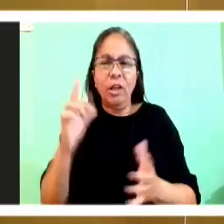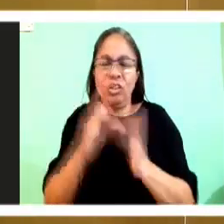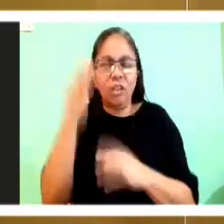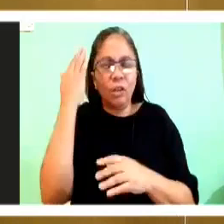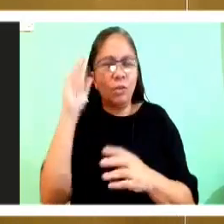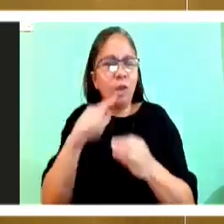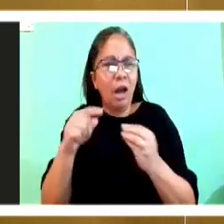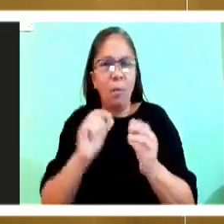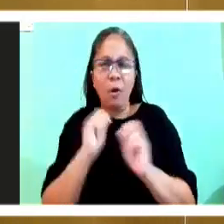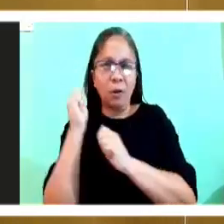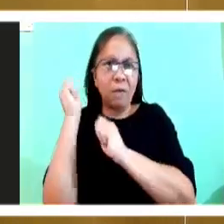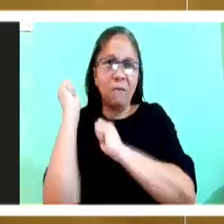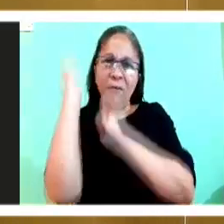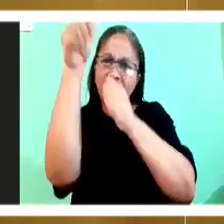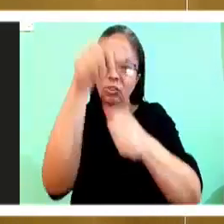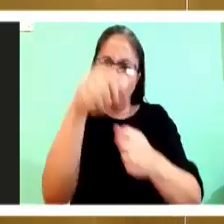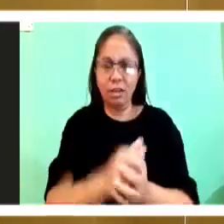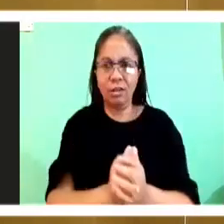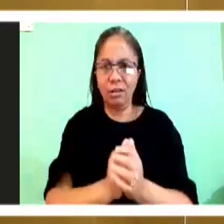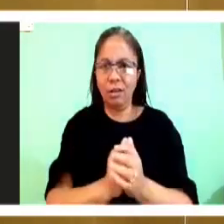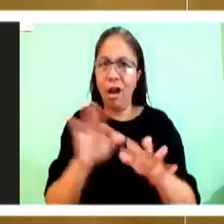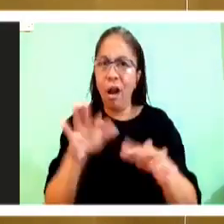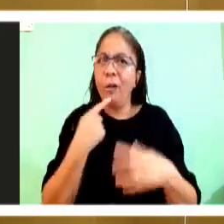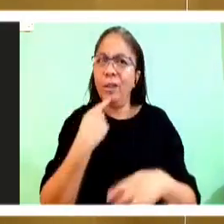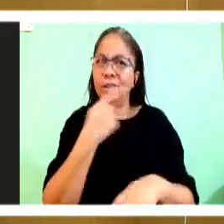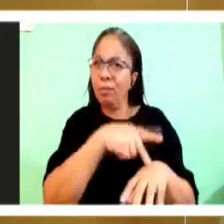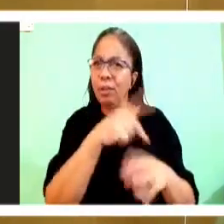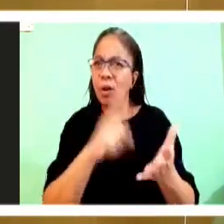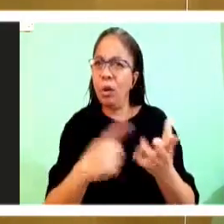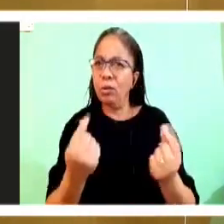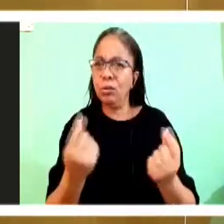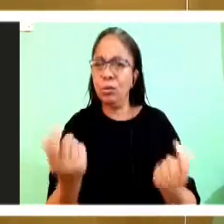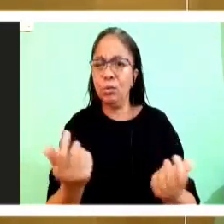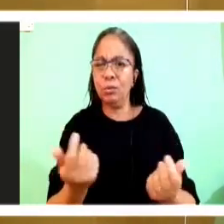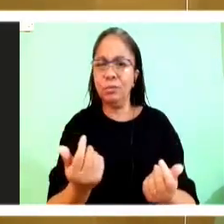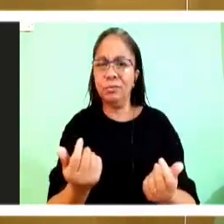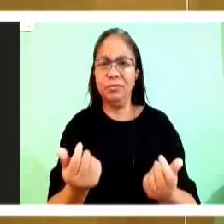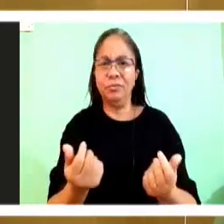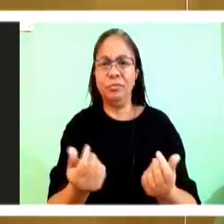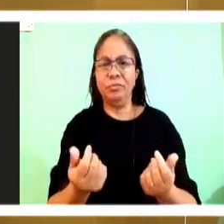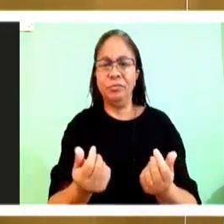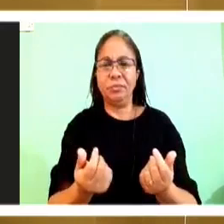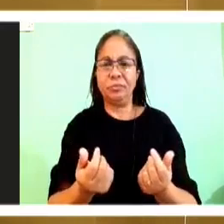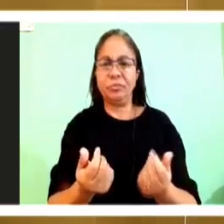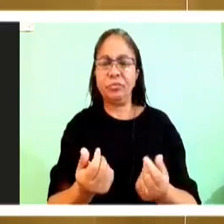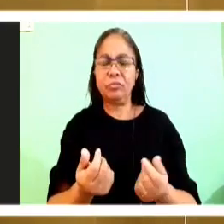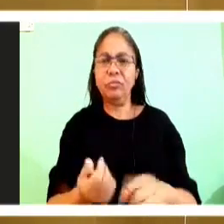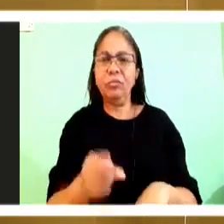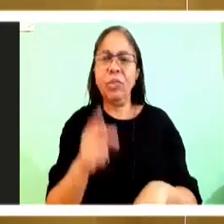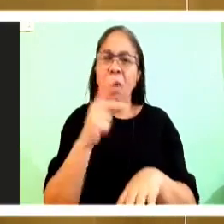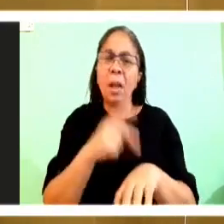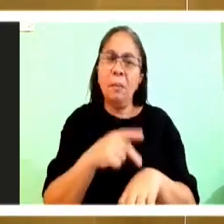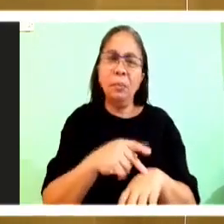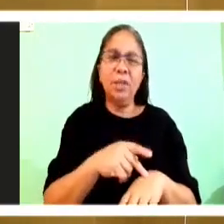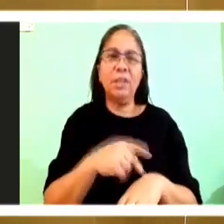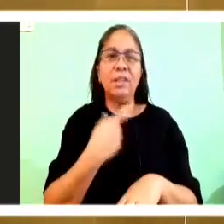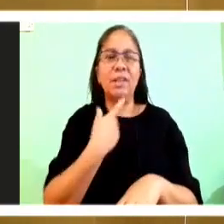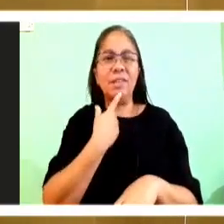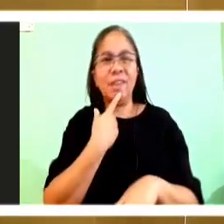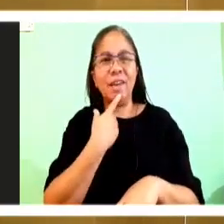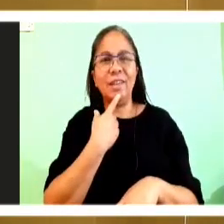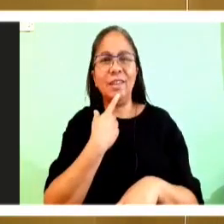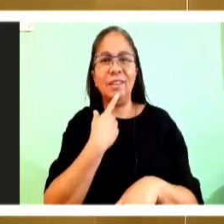Huh? Ever? No. Because what Simon is saying here and it is very nice and coded